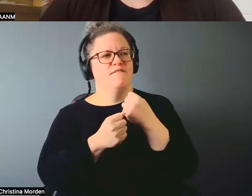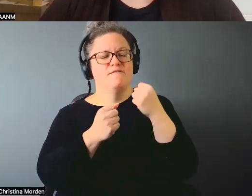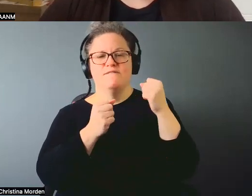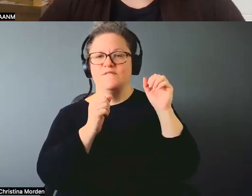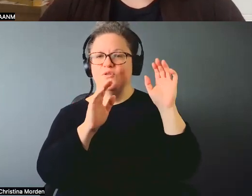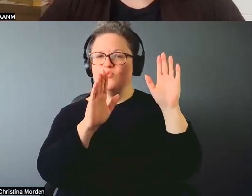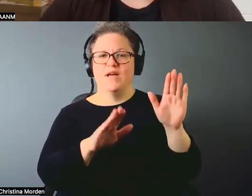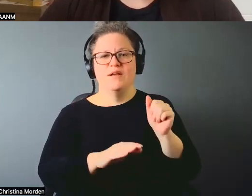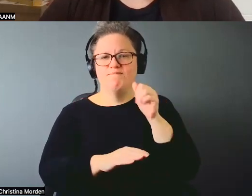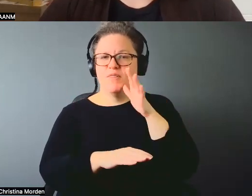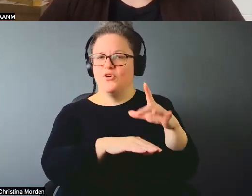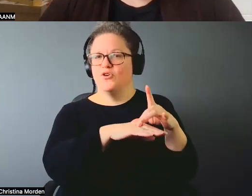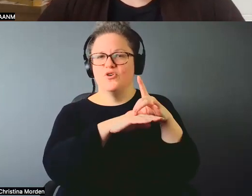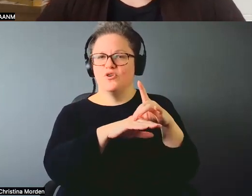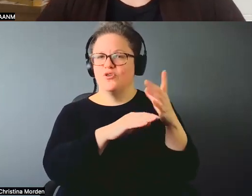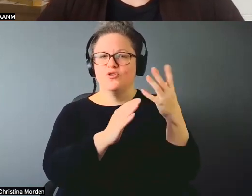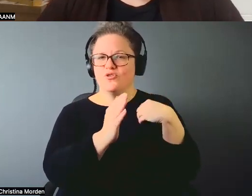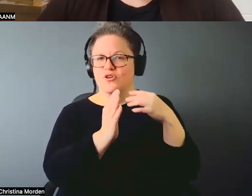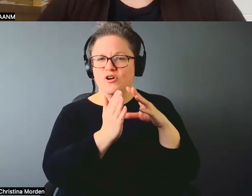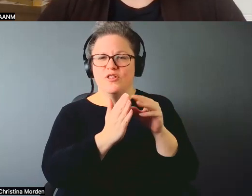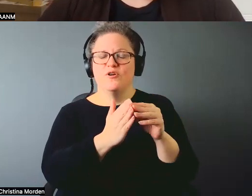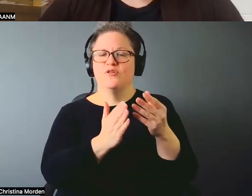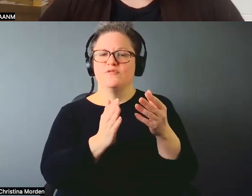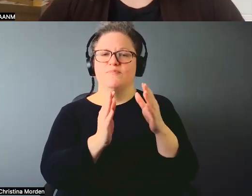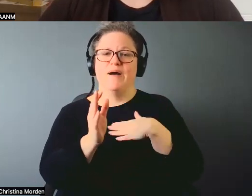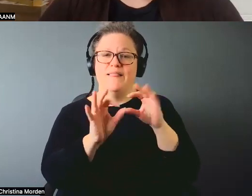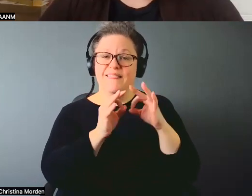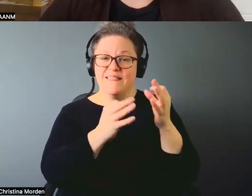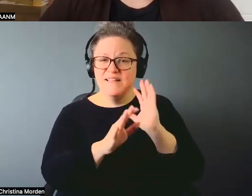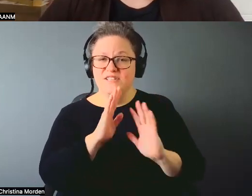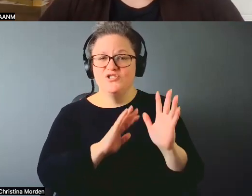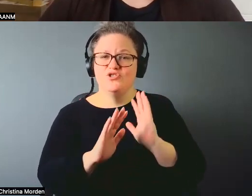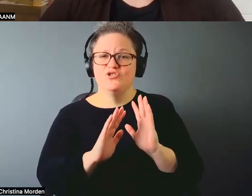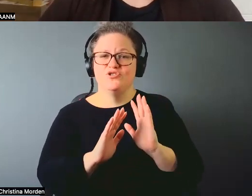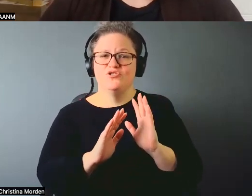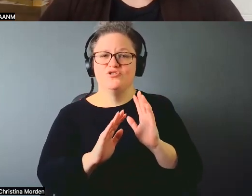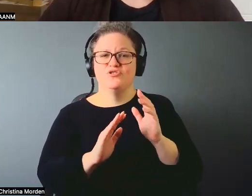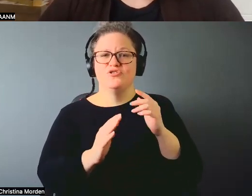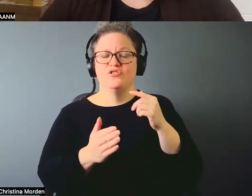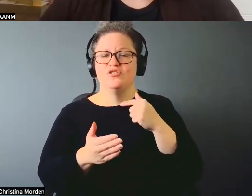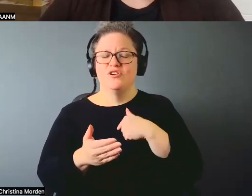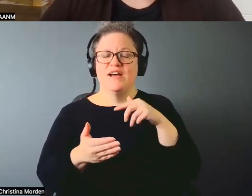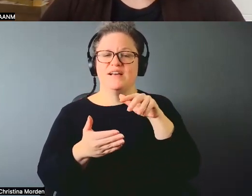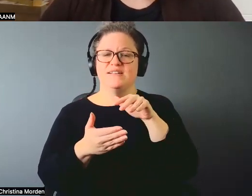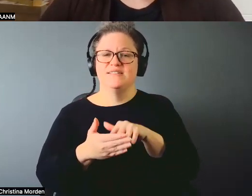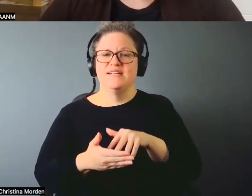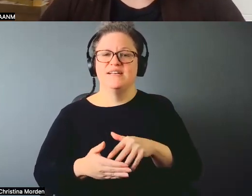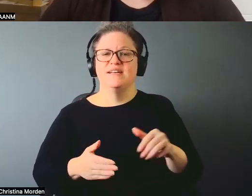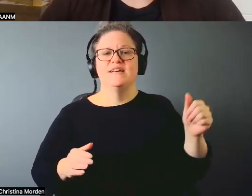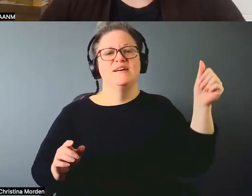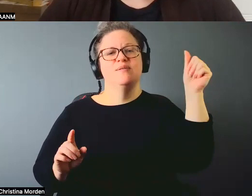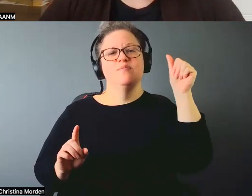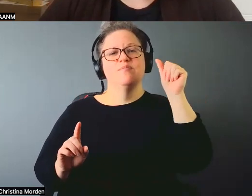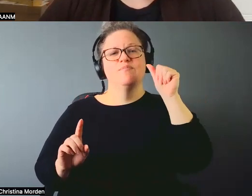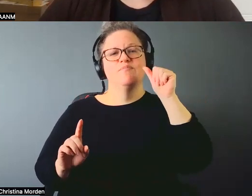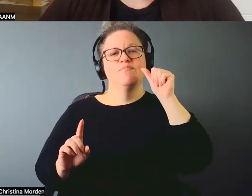you know, prehistory and looking at my lineage. I mean, I've been studying matriarchal civilizations